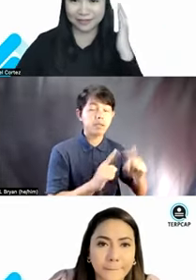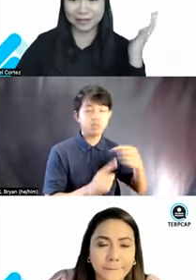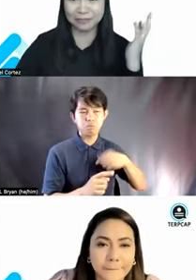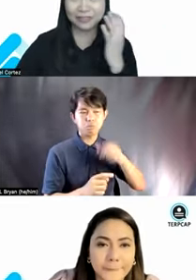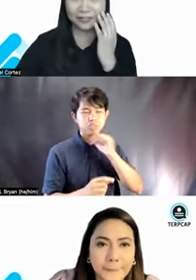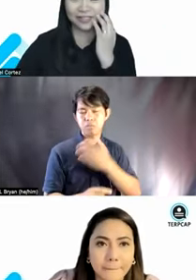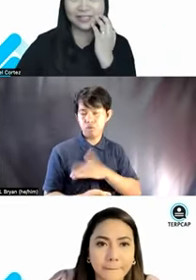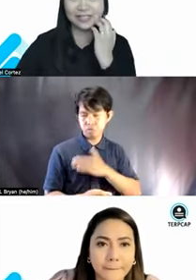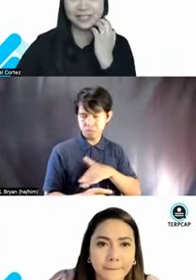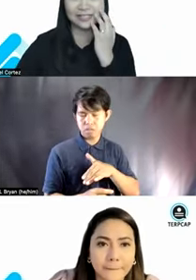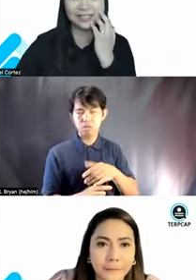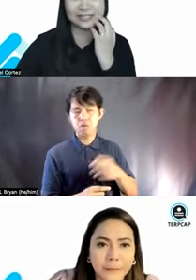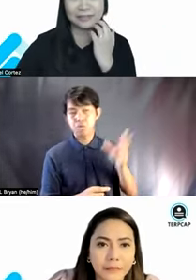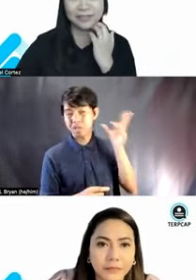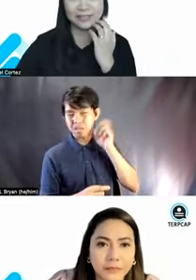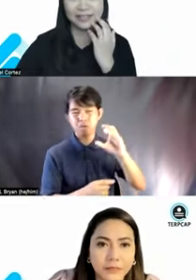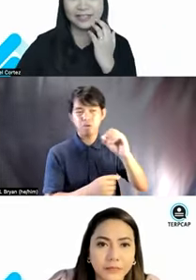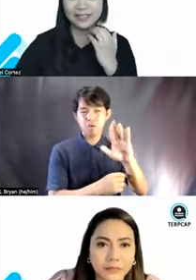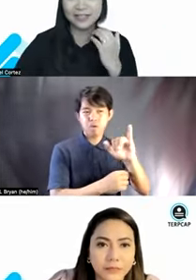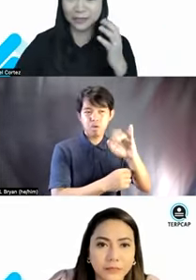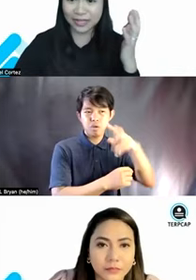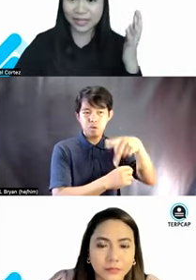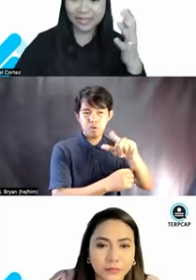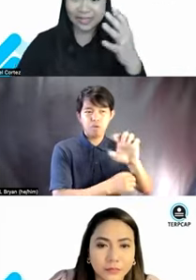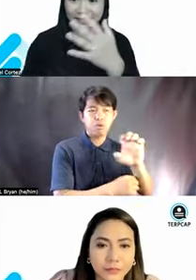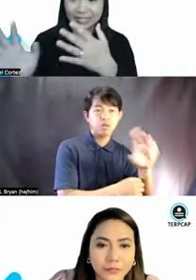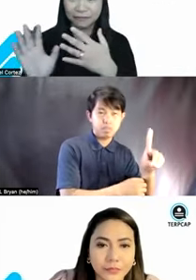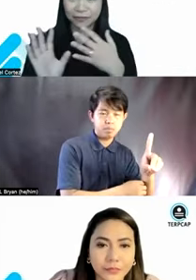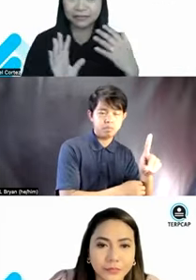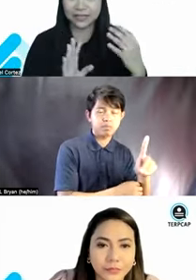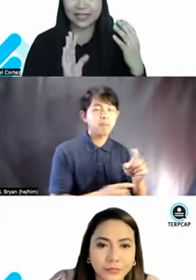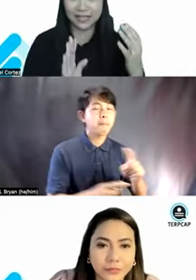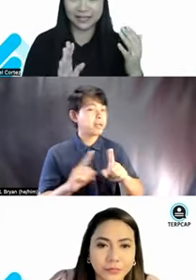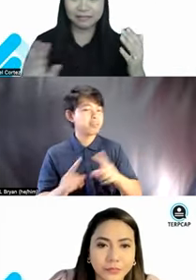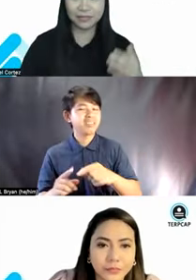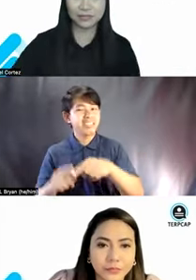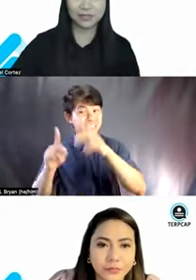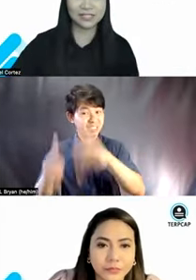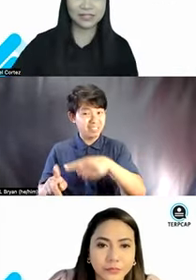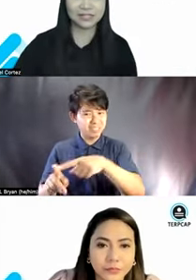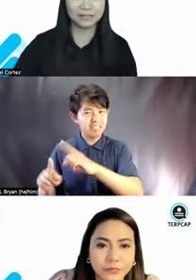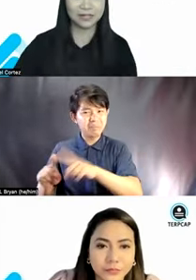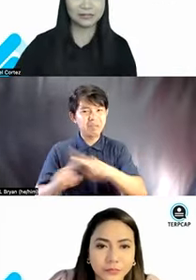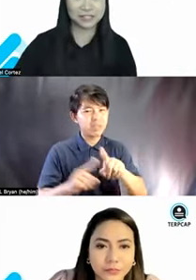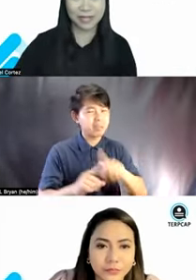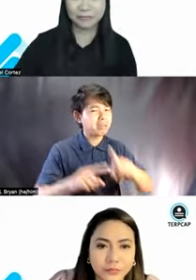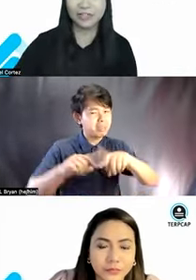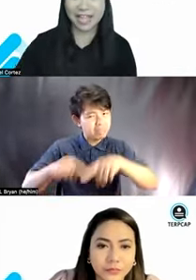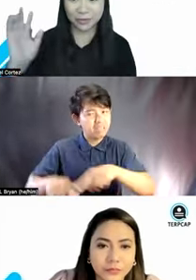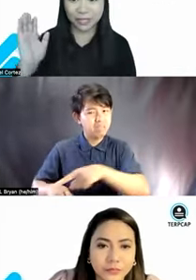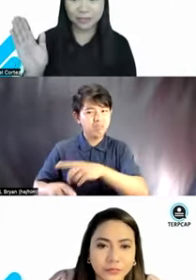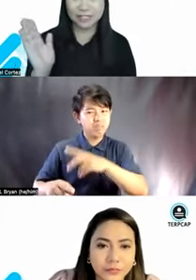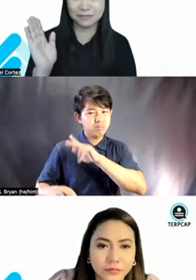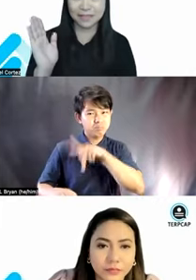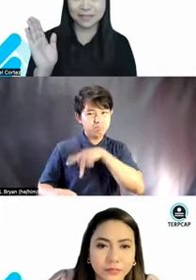I hear crippled currency. It's like something that, you know, again, it, it differs, but again, because we discussed about respectful